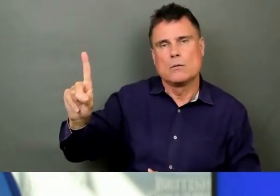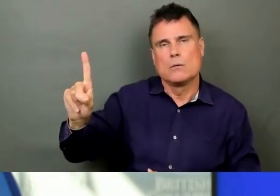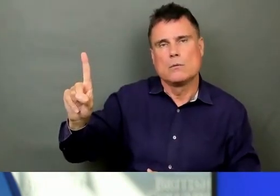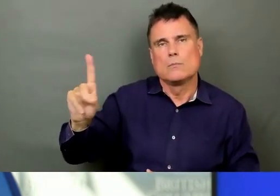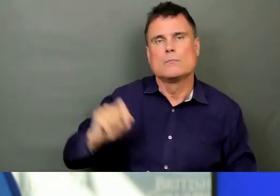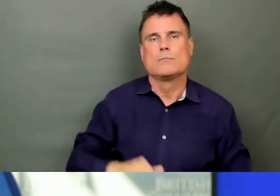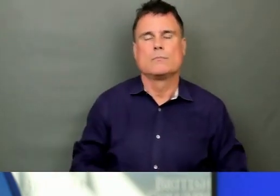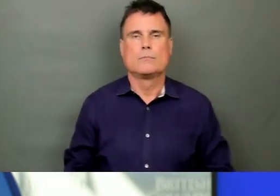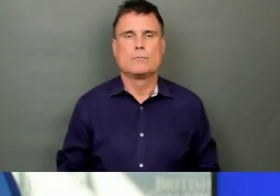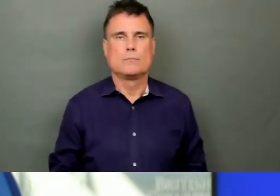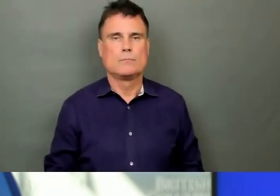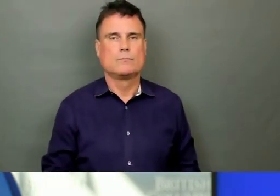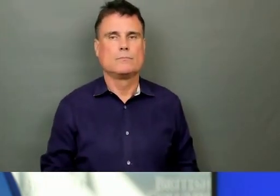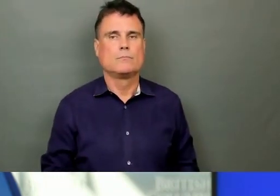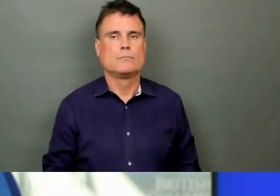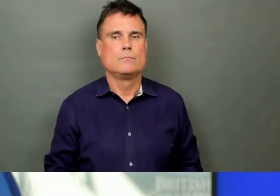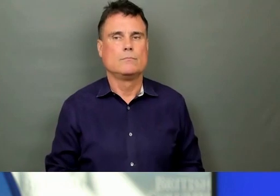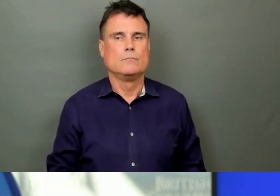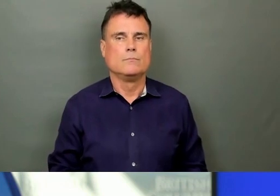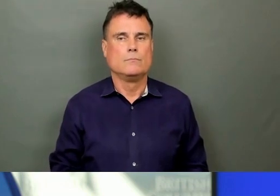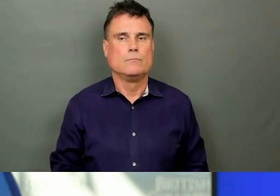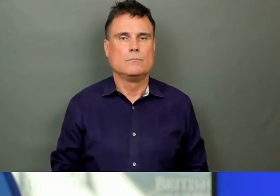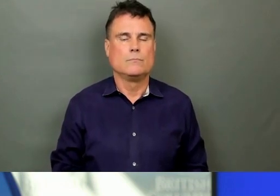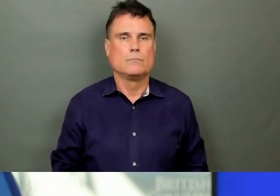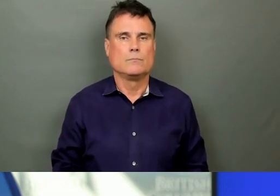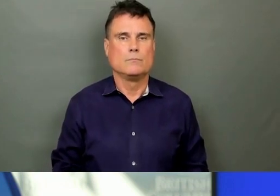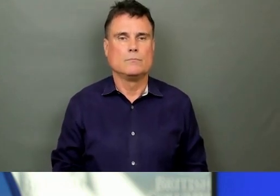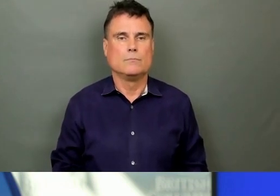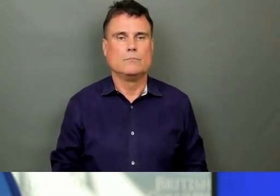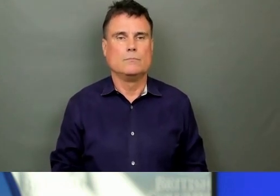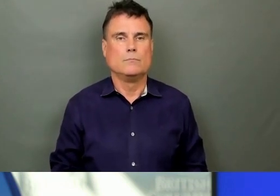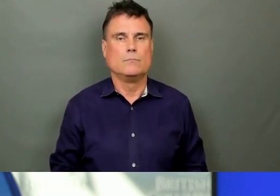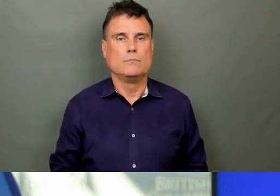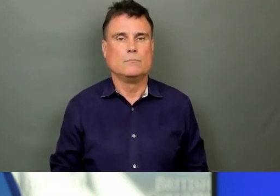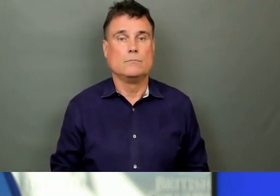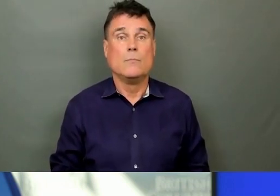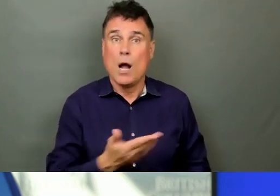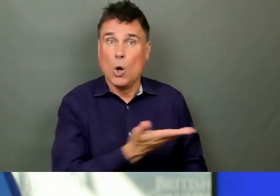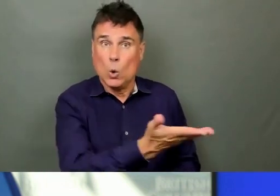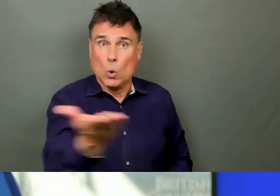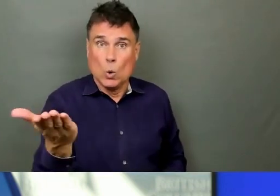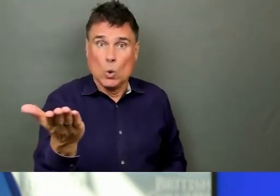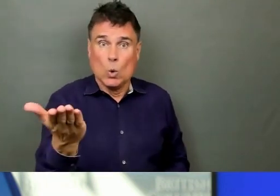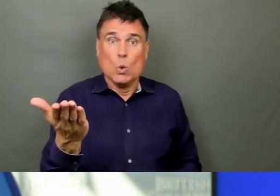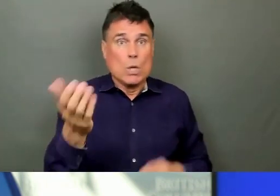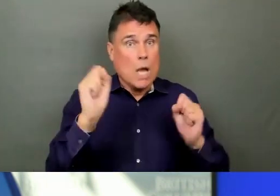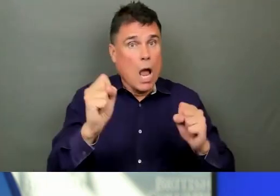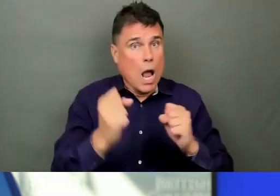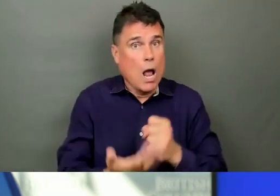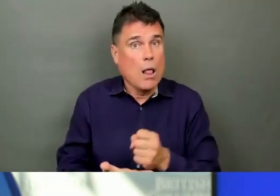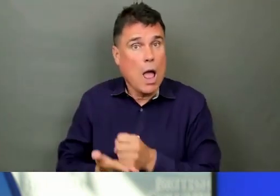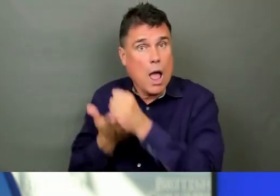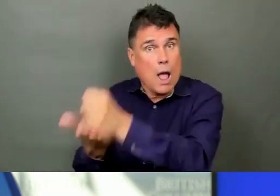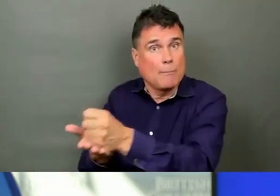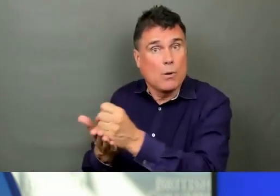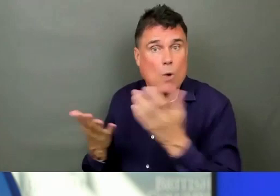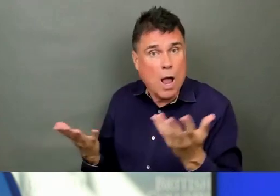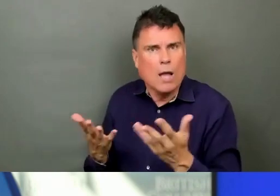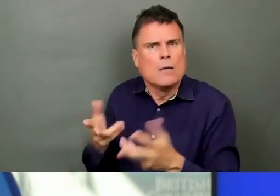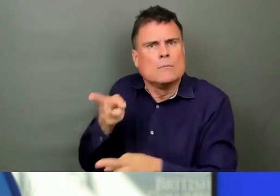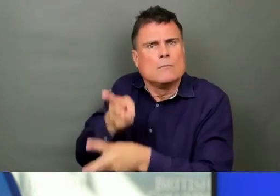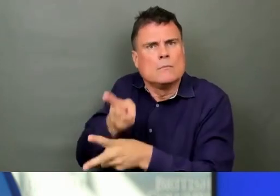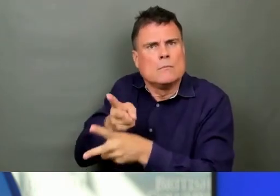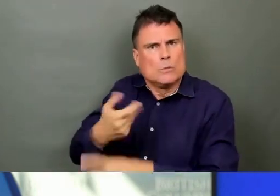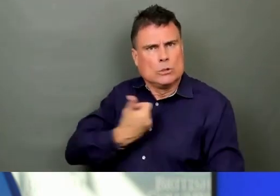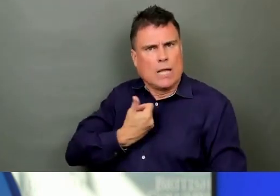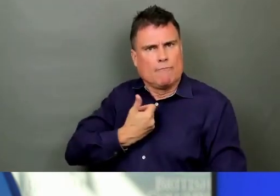you need help. And you can join in this effort by taking caution and reaching out to people in your circles to remind them to keep cool and seek